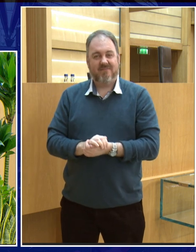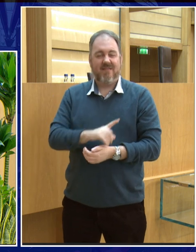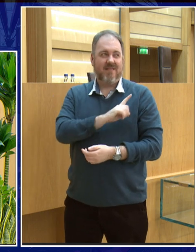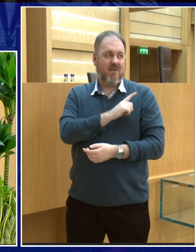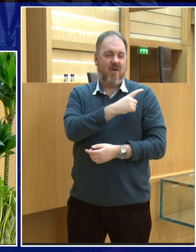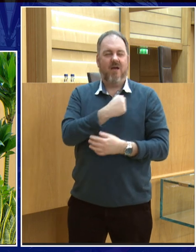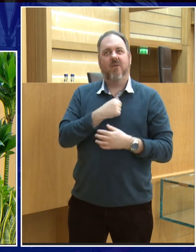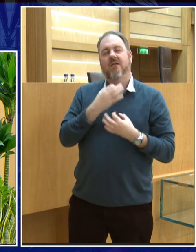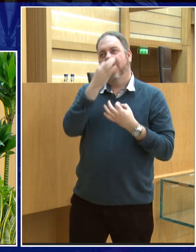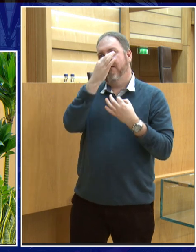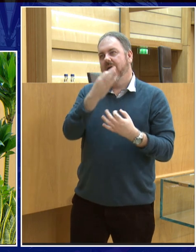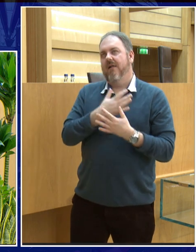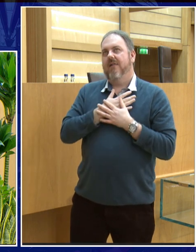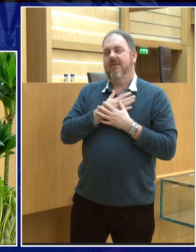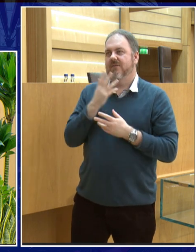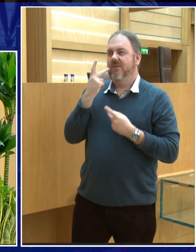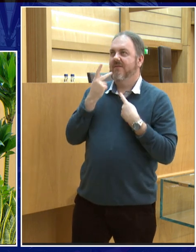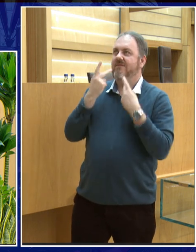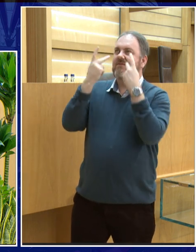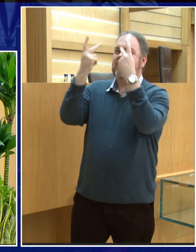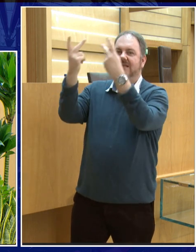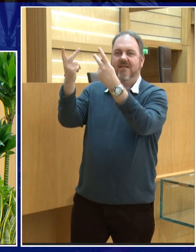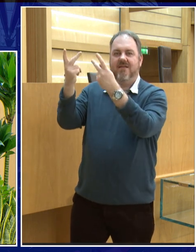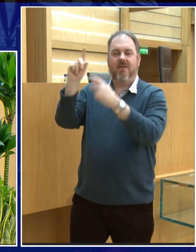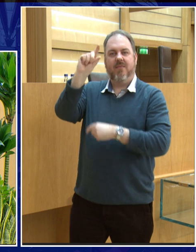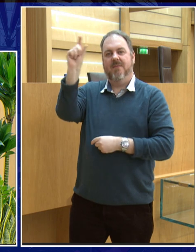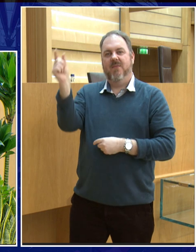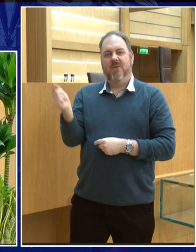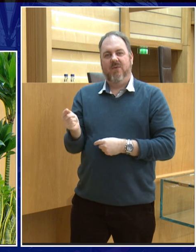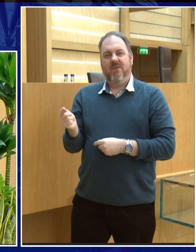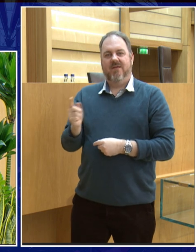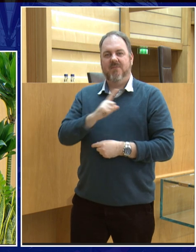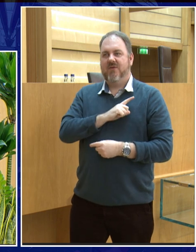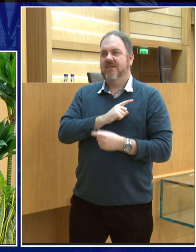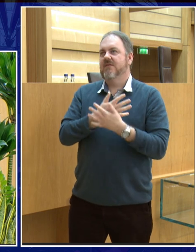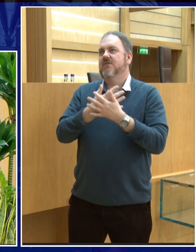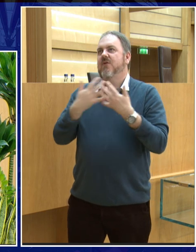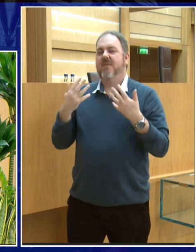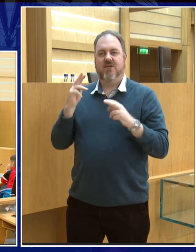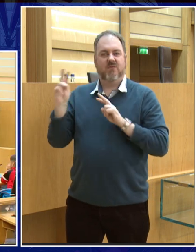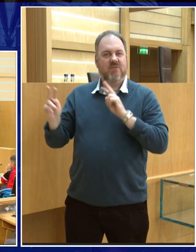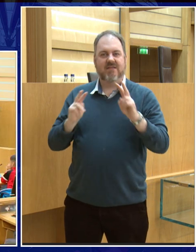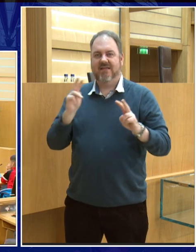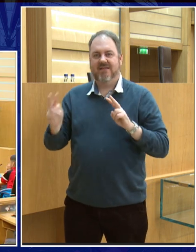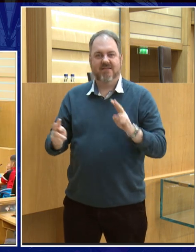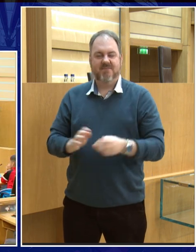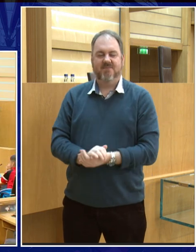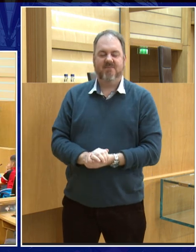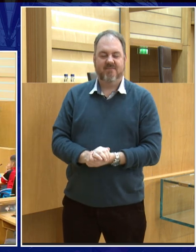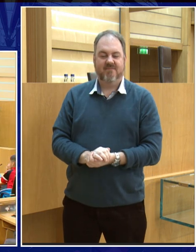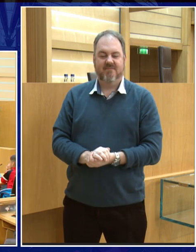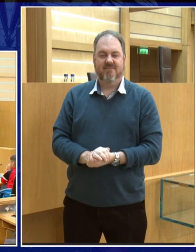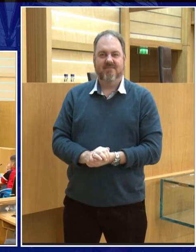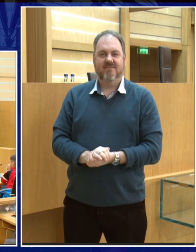to go to the Moon and investigate. So this is what the Moon looks like, but it is sort of, it has been pummeled with all sorts of debris for many, many years.